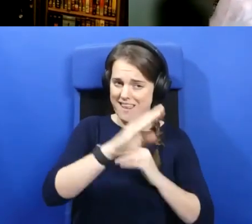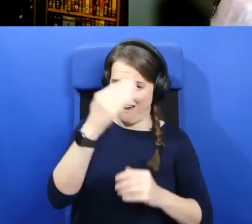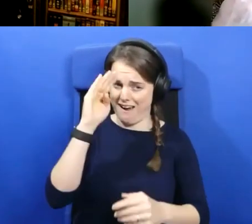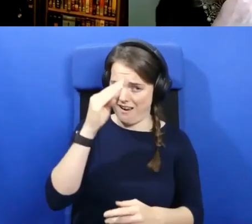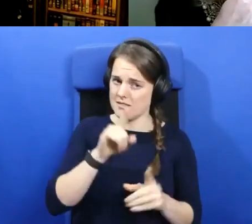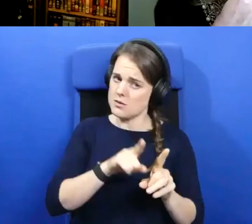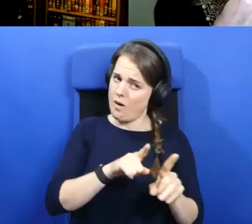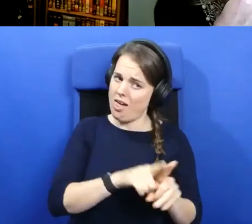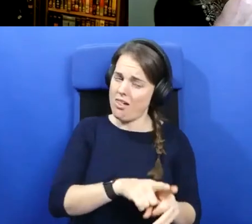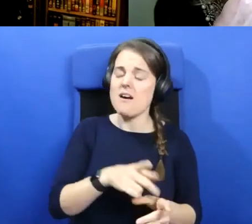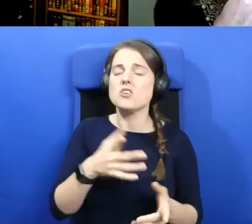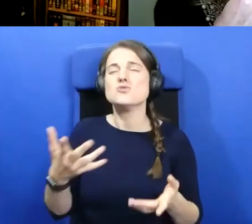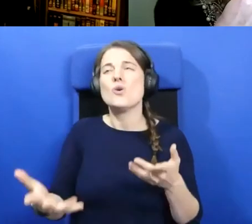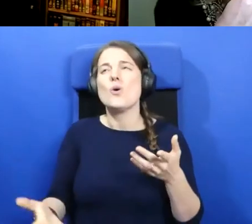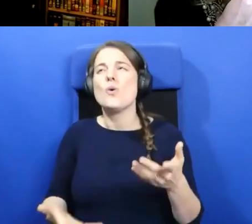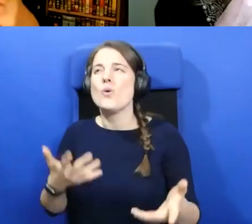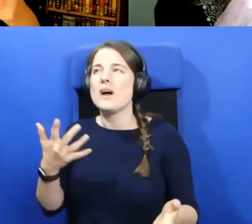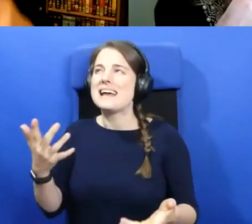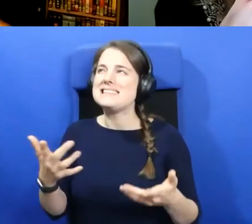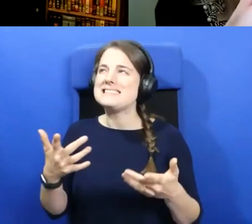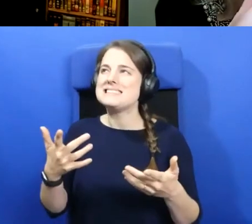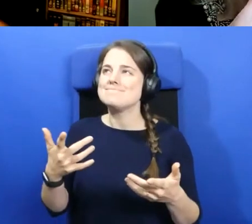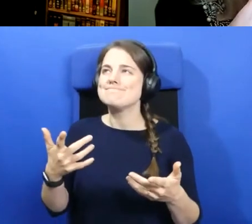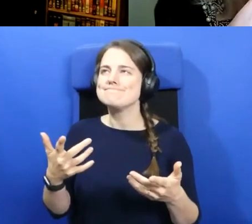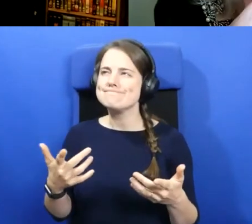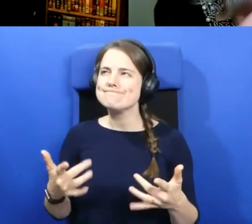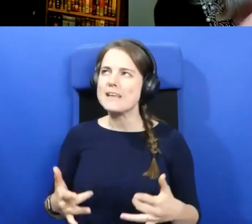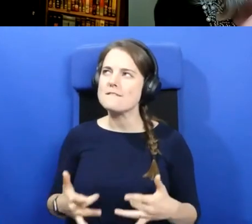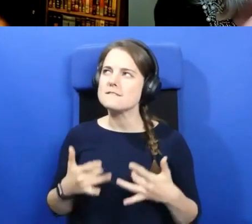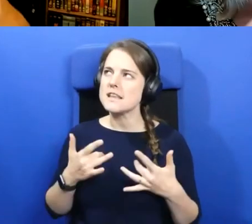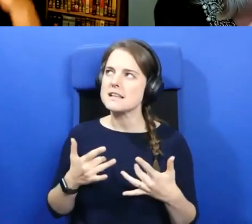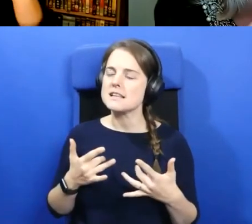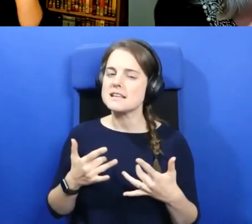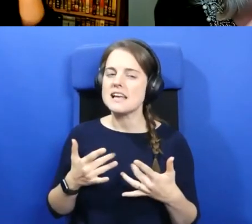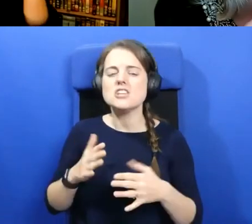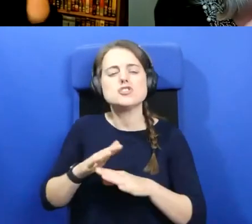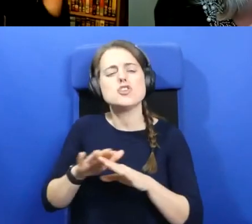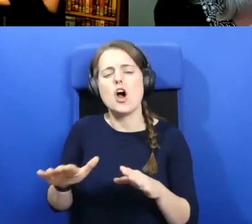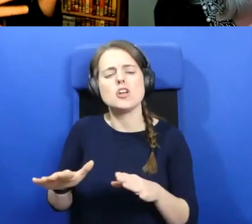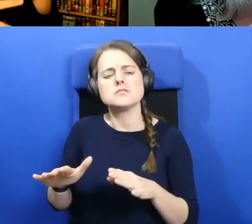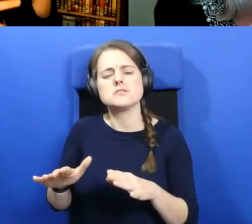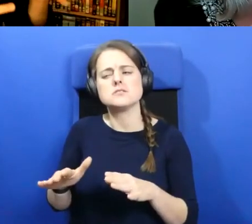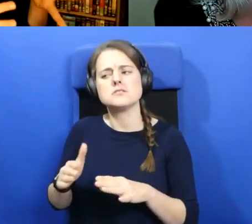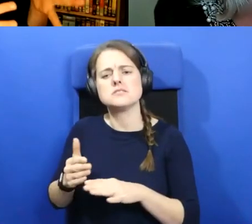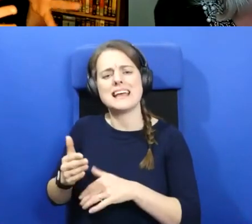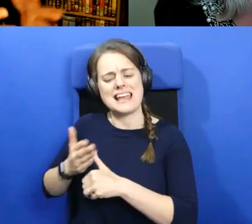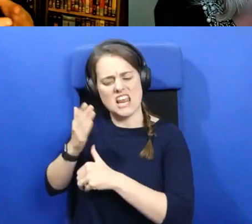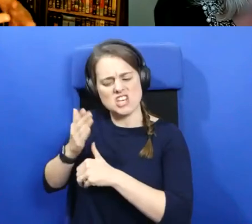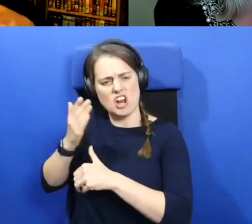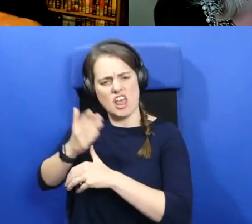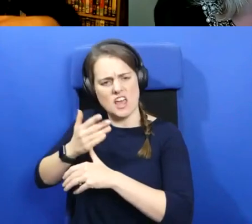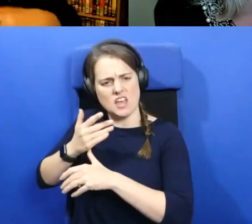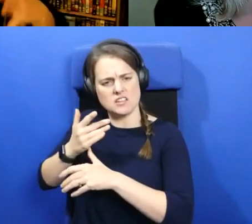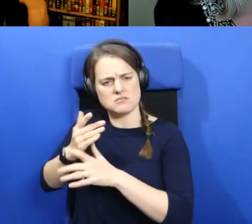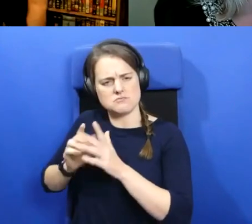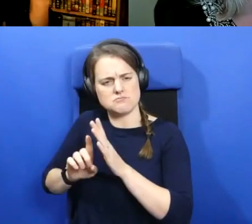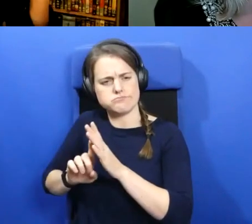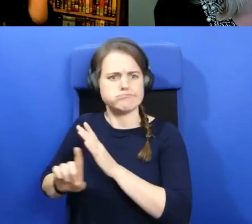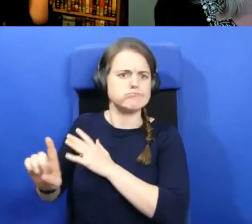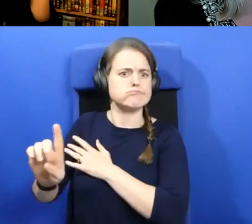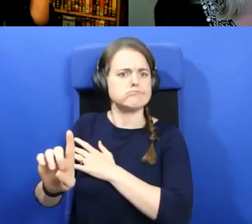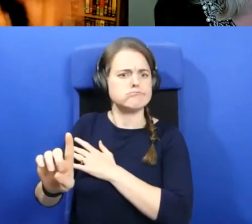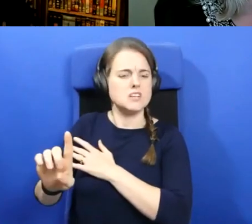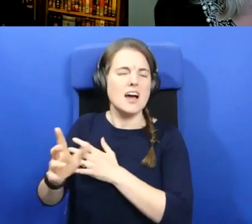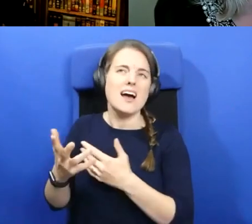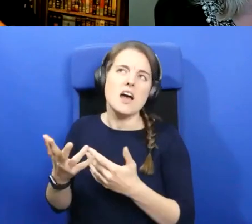I think it's a case that it's not so initially. So I think what's happened is when, if you go back to maybe